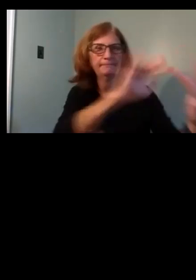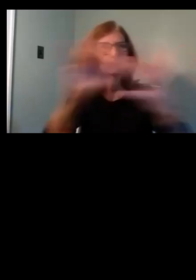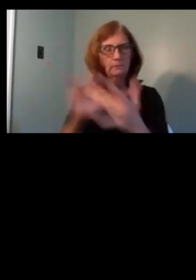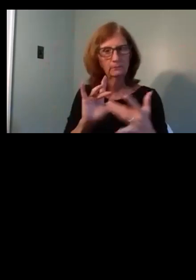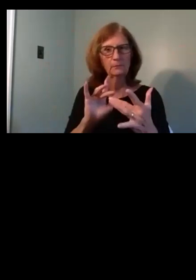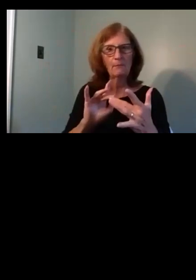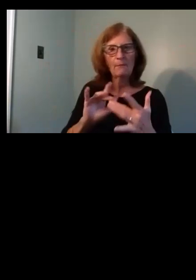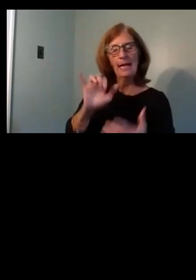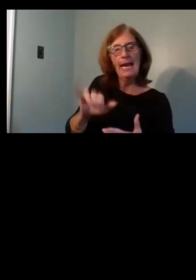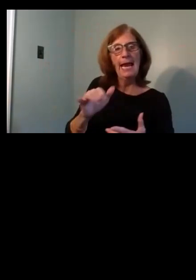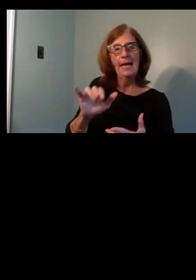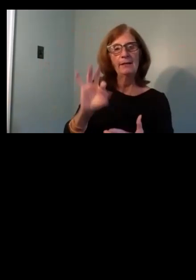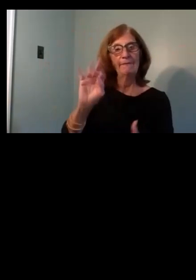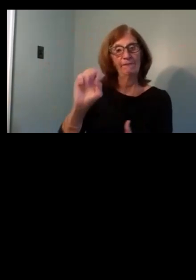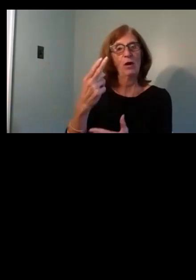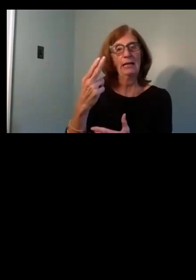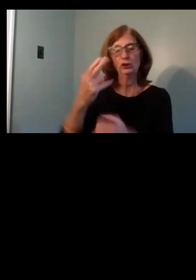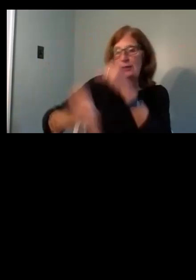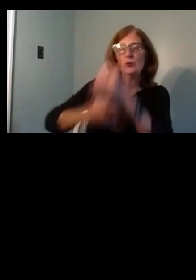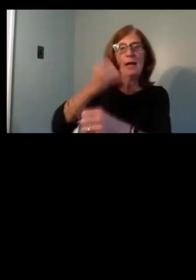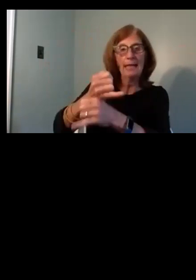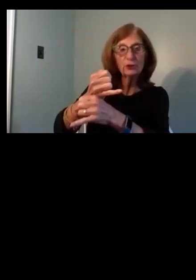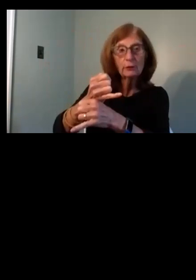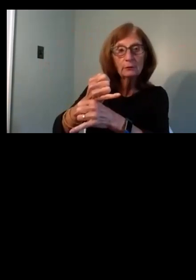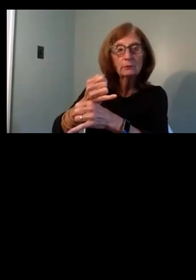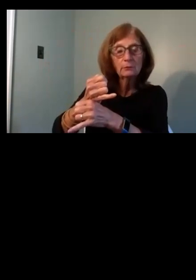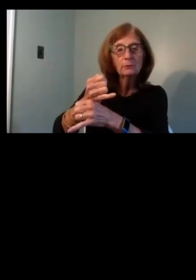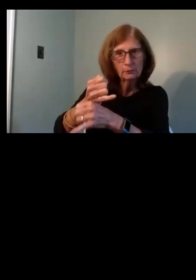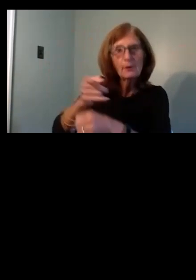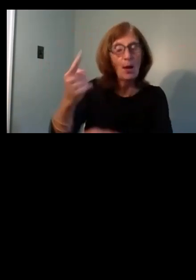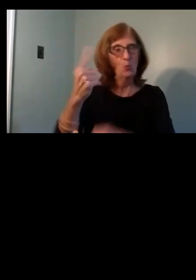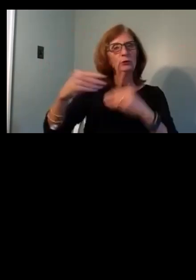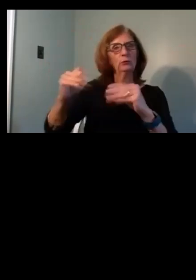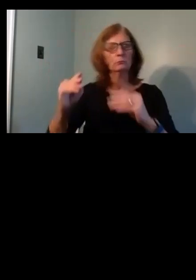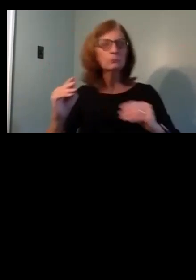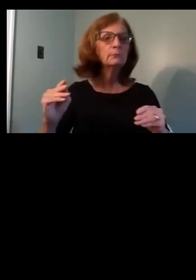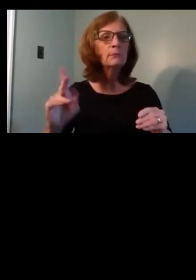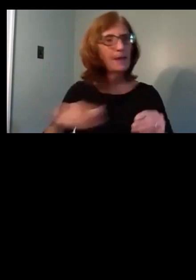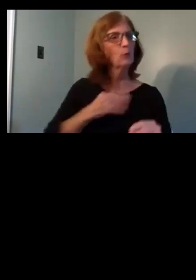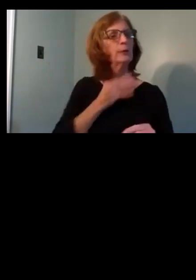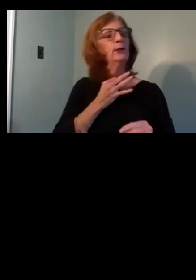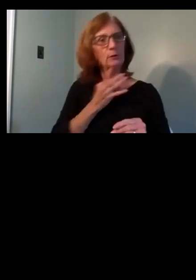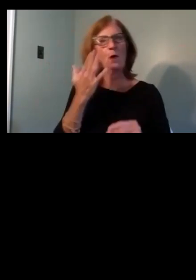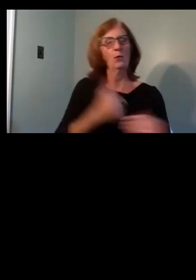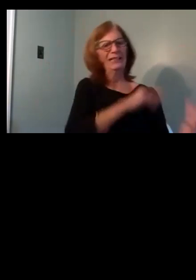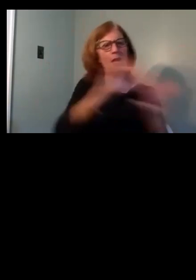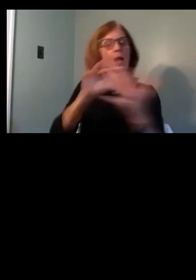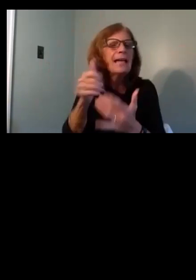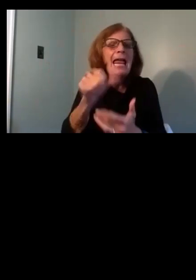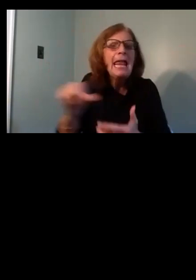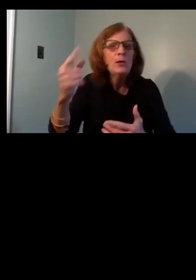even Fresh International, which is even in this market, sort of piqued their interest because we were reaching out to any and all.